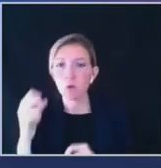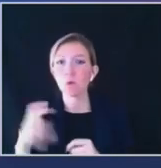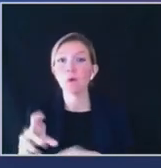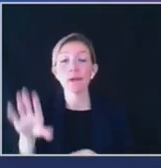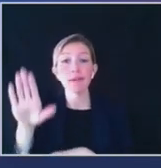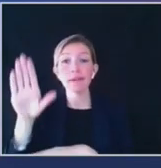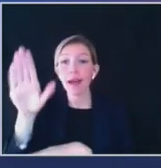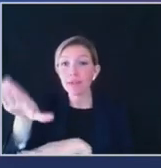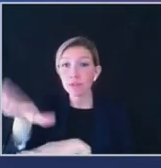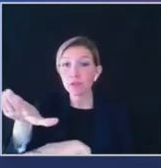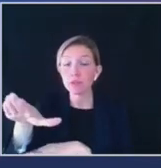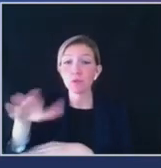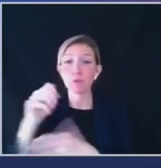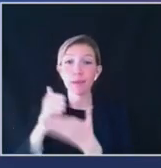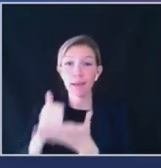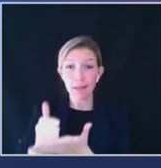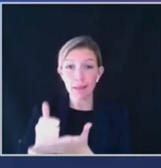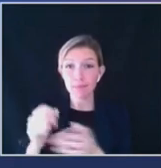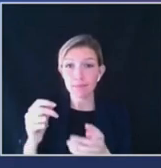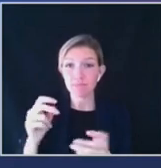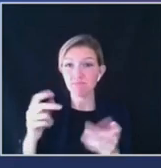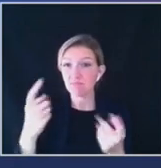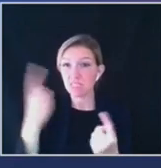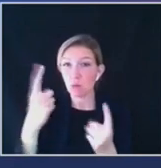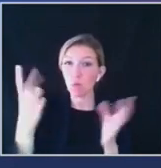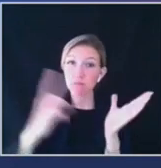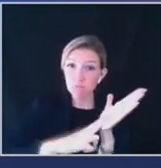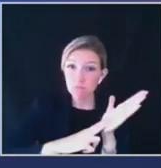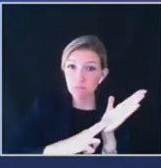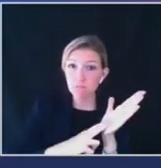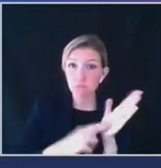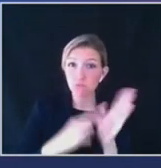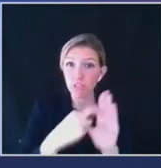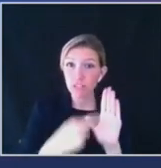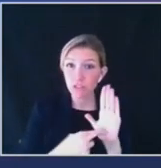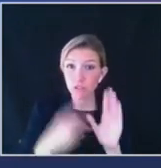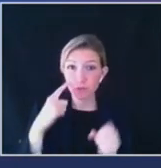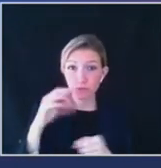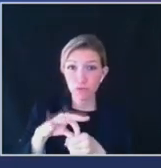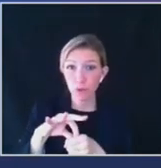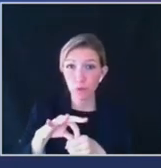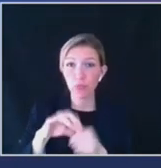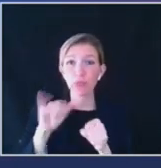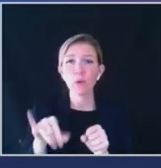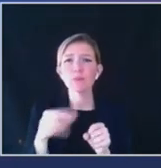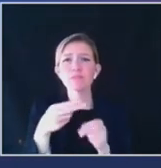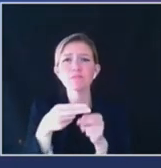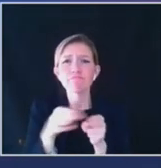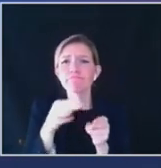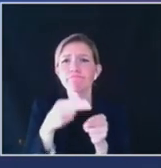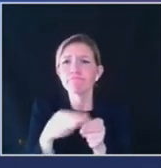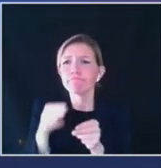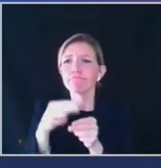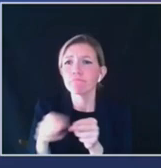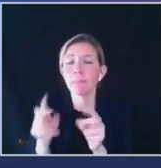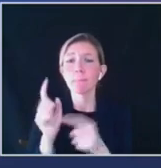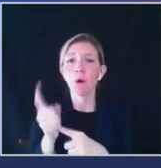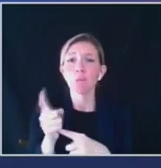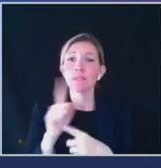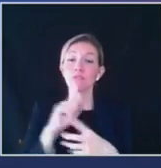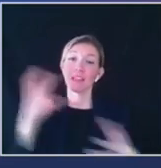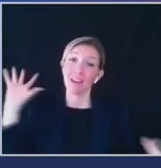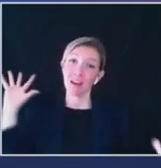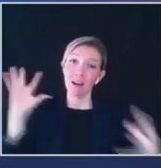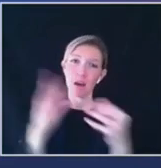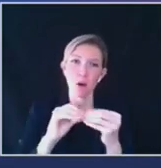to vote. These individual moments add up to something that's really powerful. And together, we